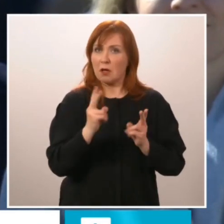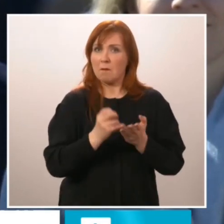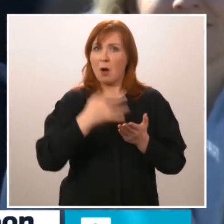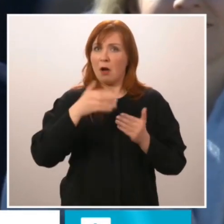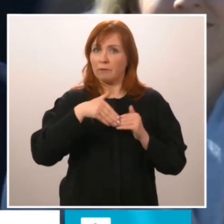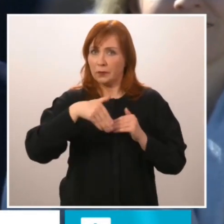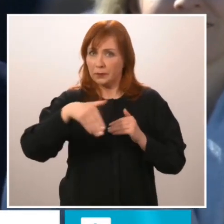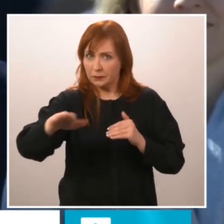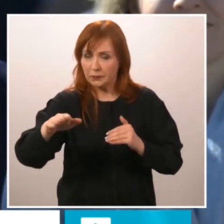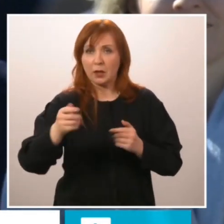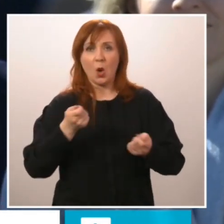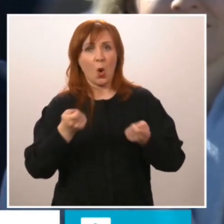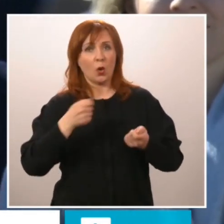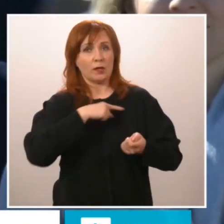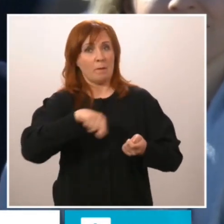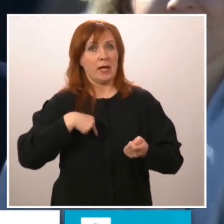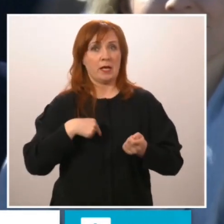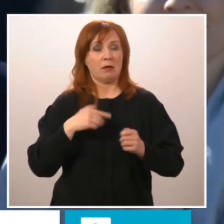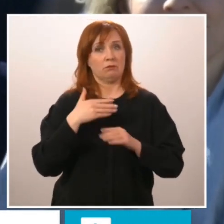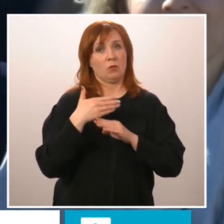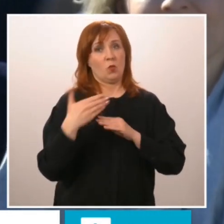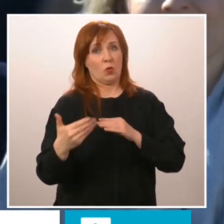also in the future.